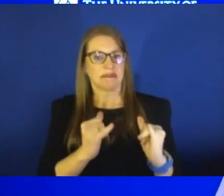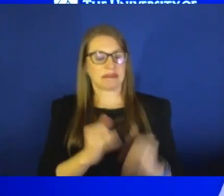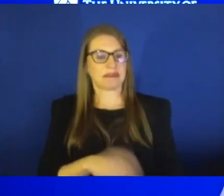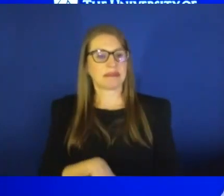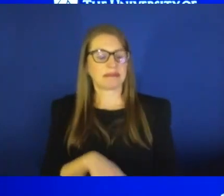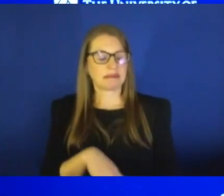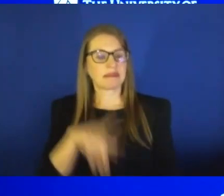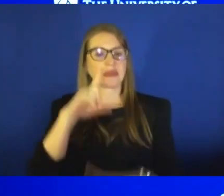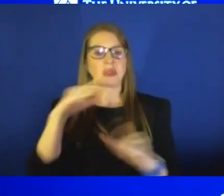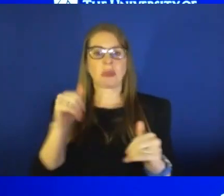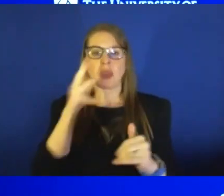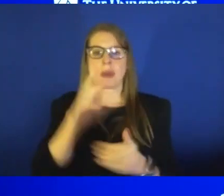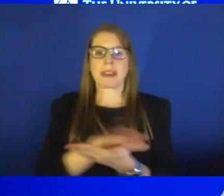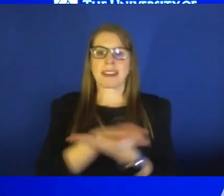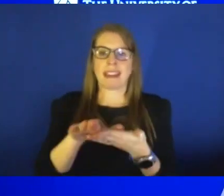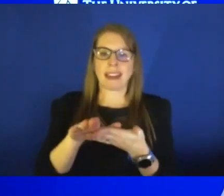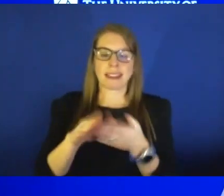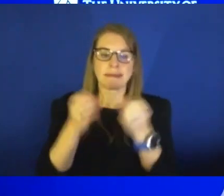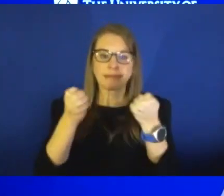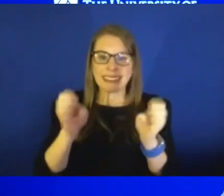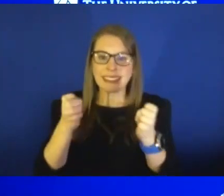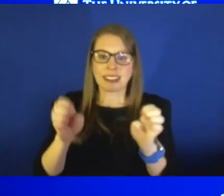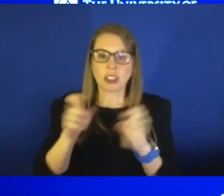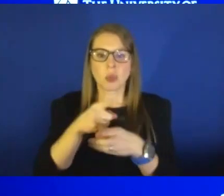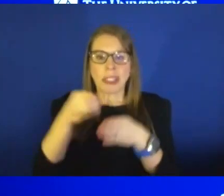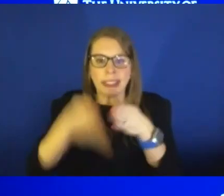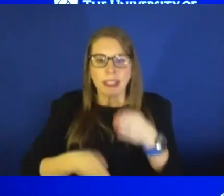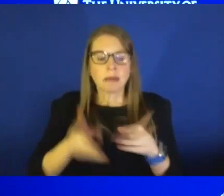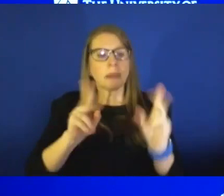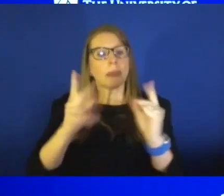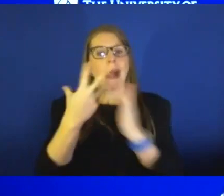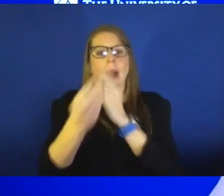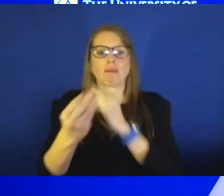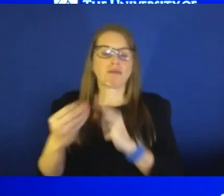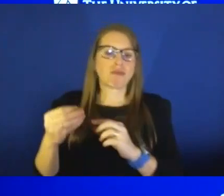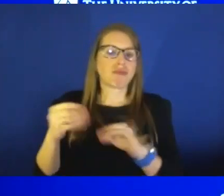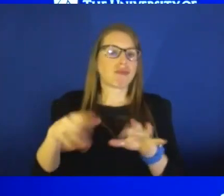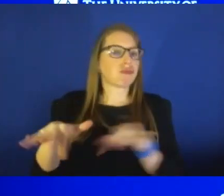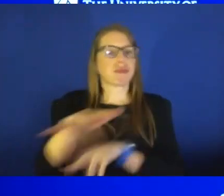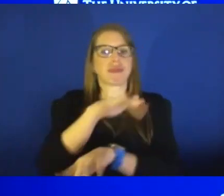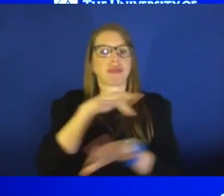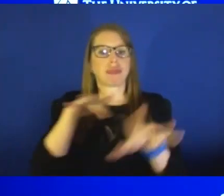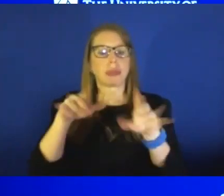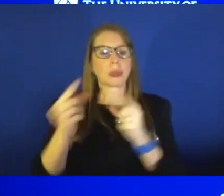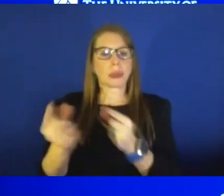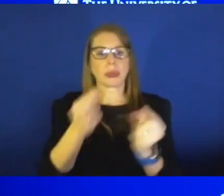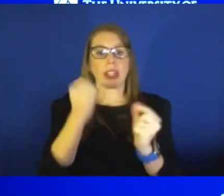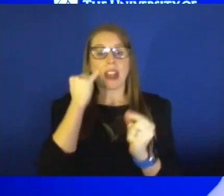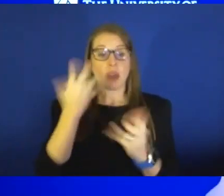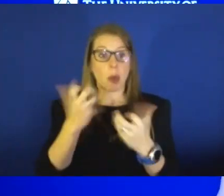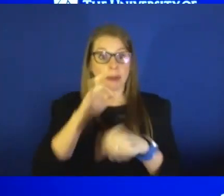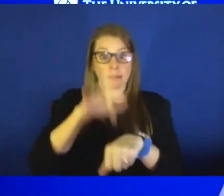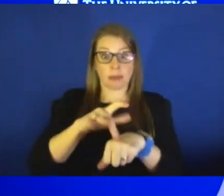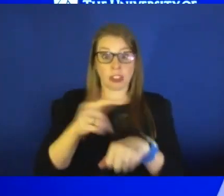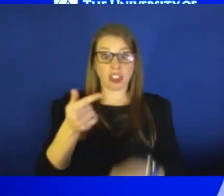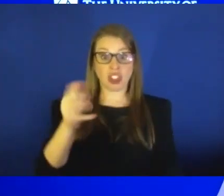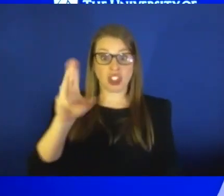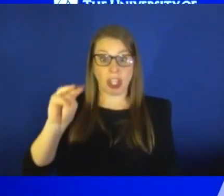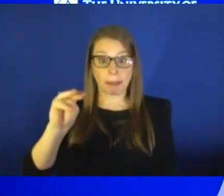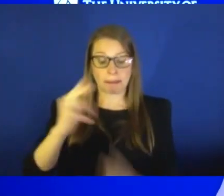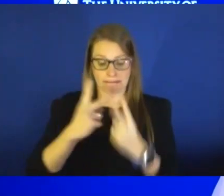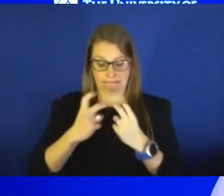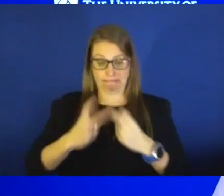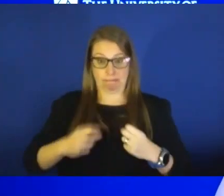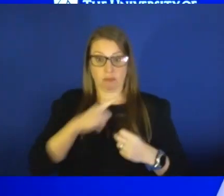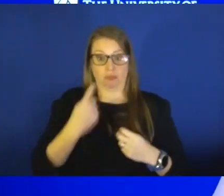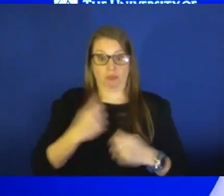nice Easter weekend and people can get out and be active. If you want to go to the gym, go to the gym. Again, assess your risk and protect